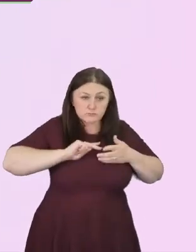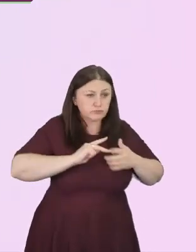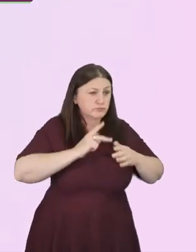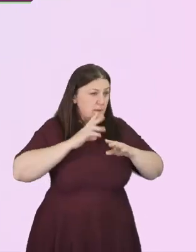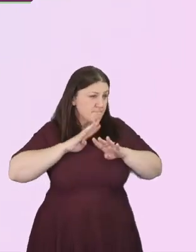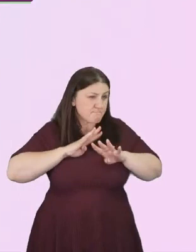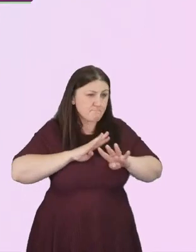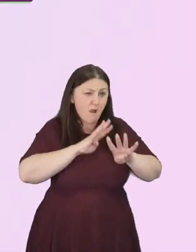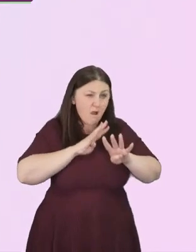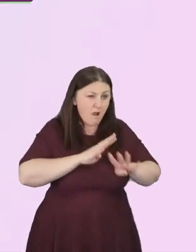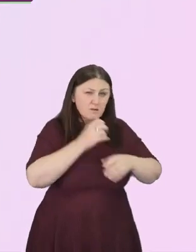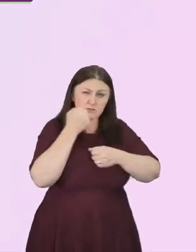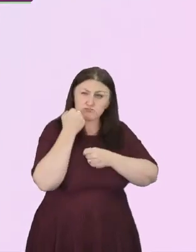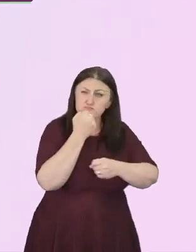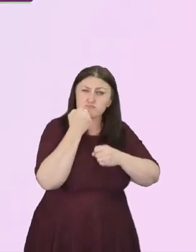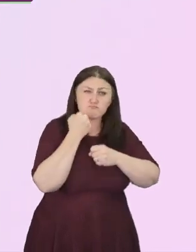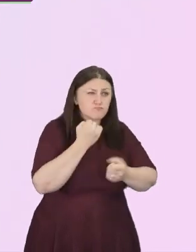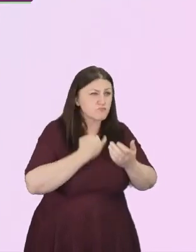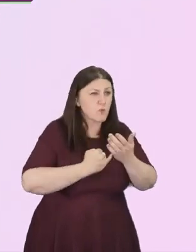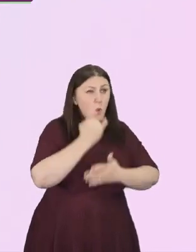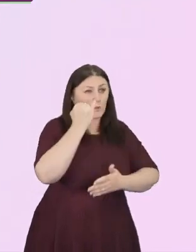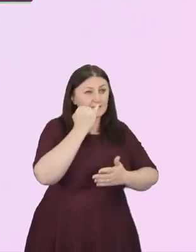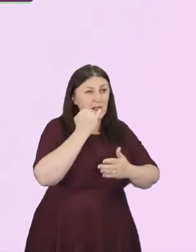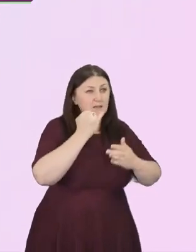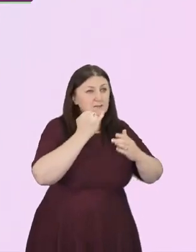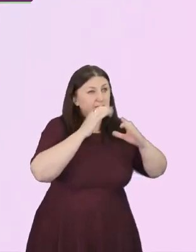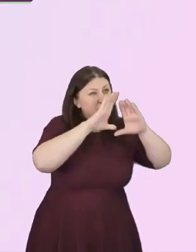under the banner of Black Lives Matter.